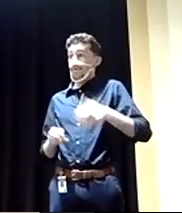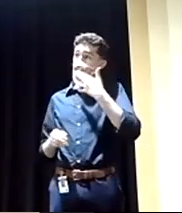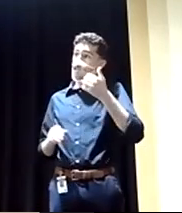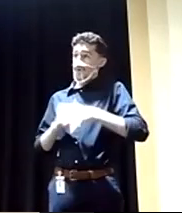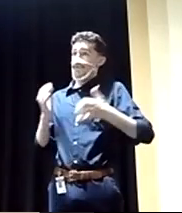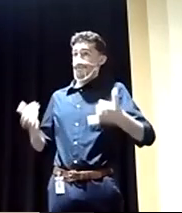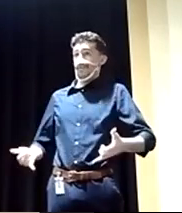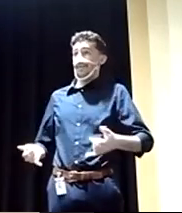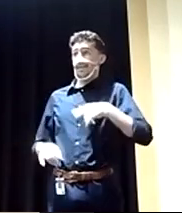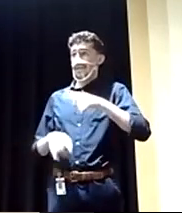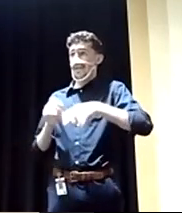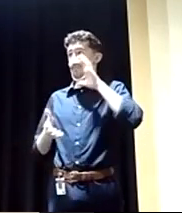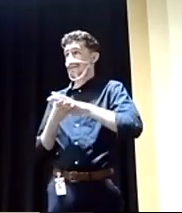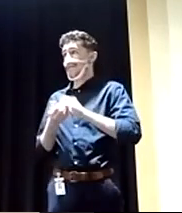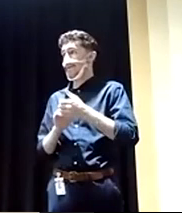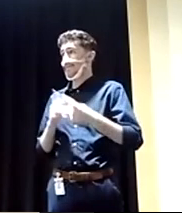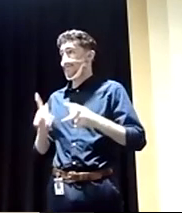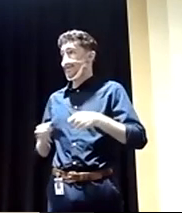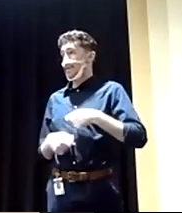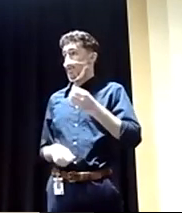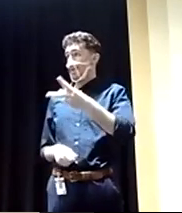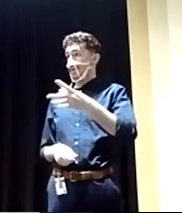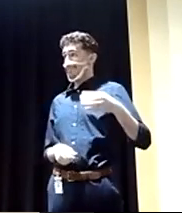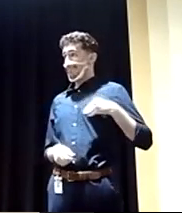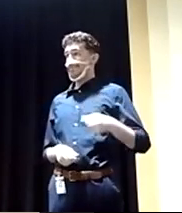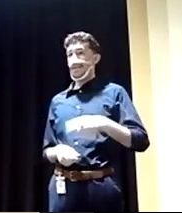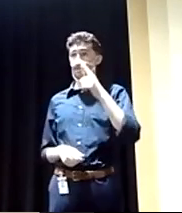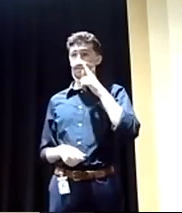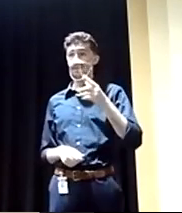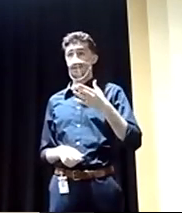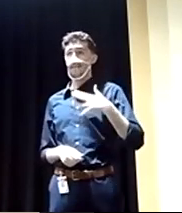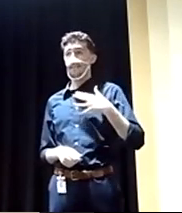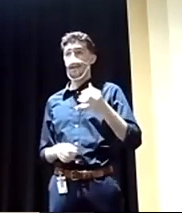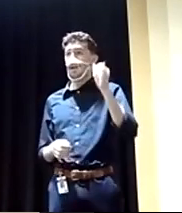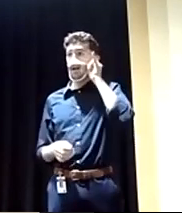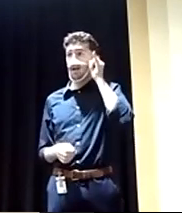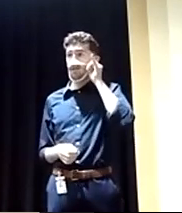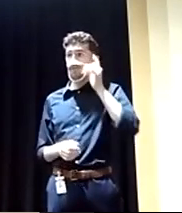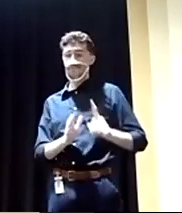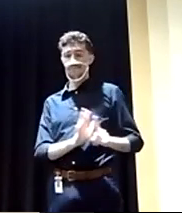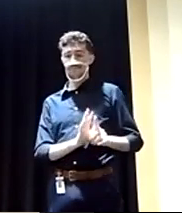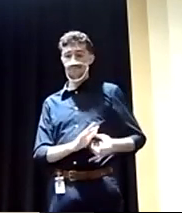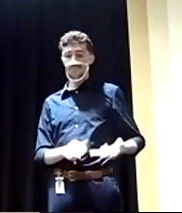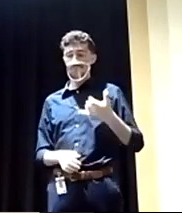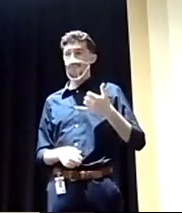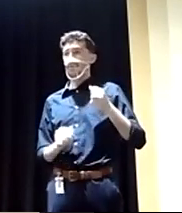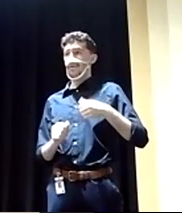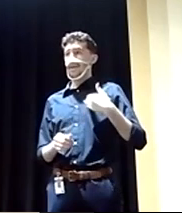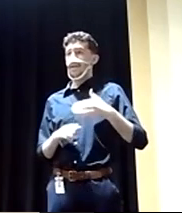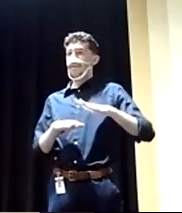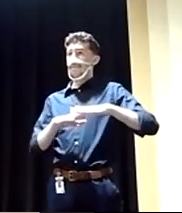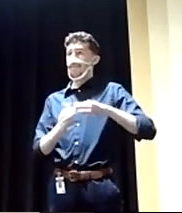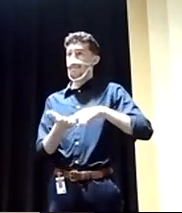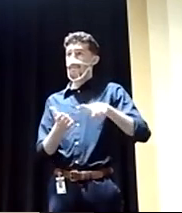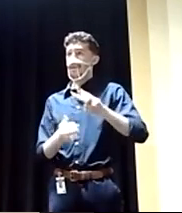are okay with the people who make my iPhone get menial wage wages. It's